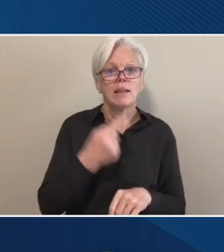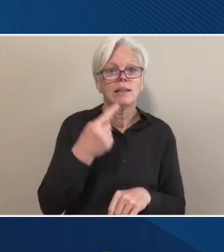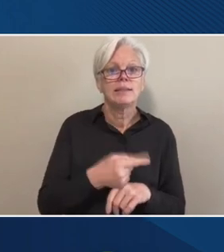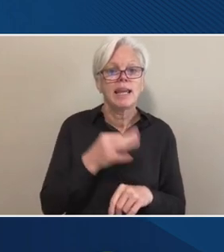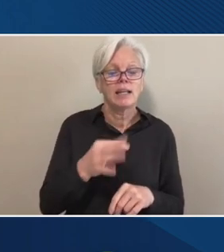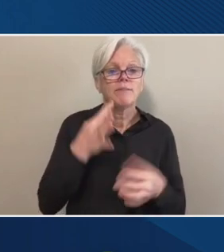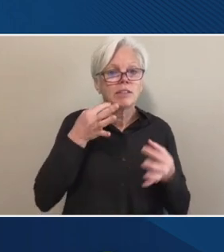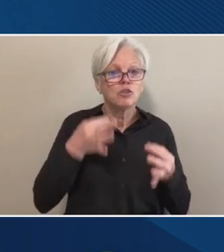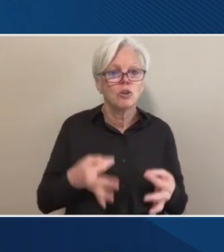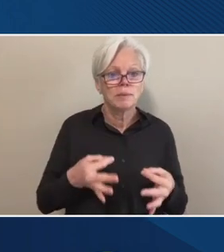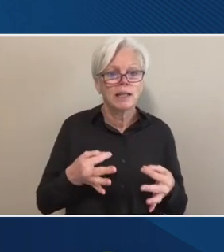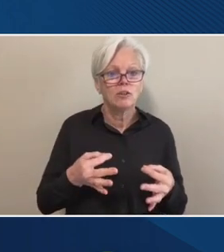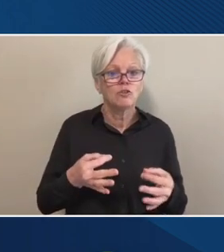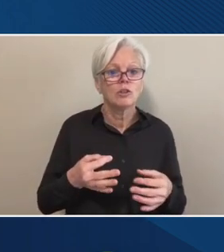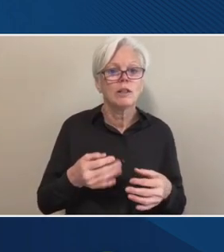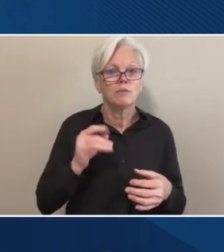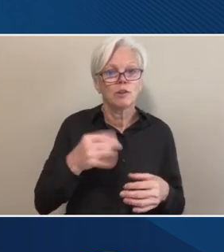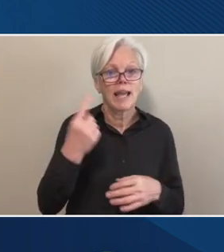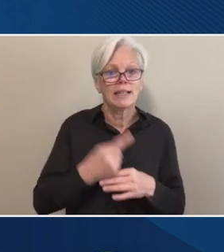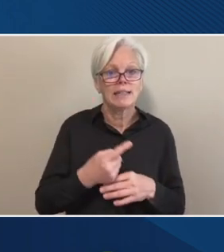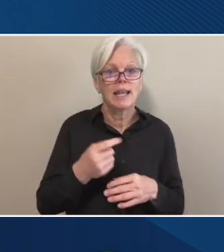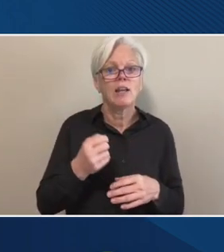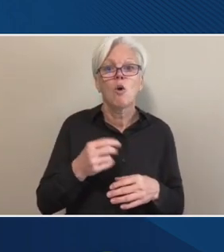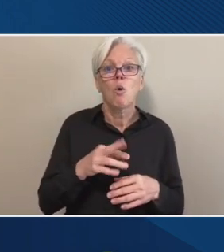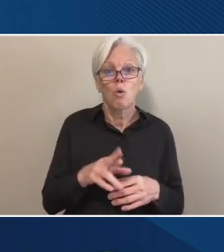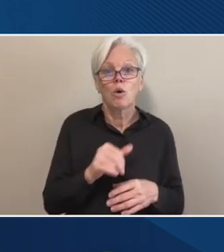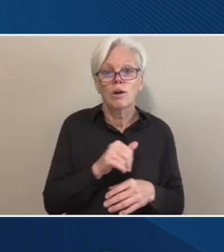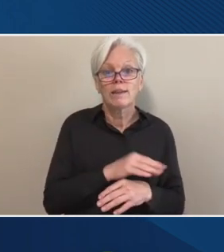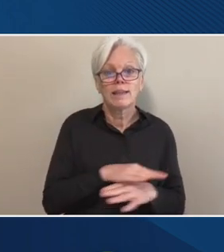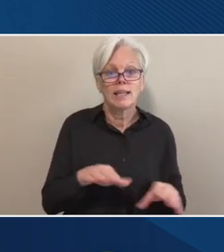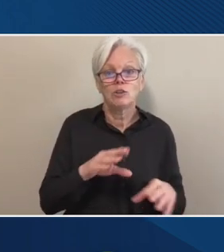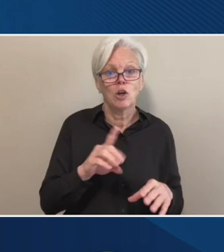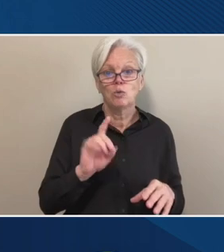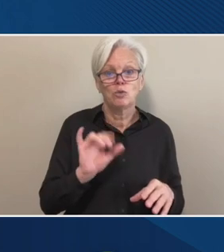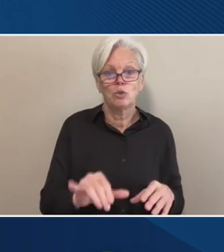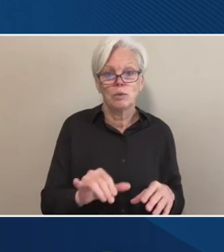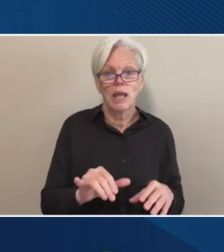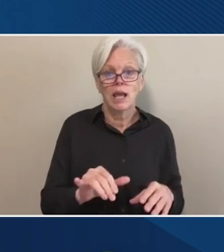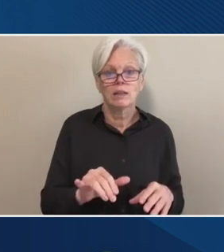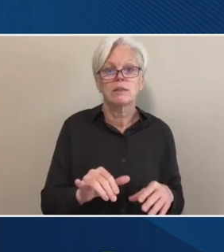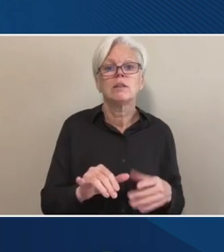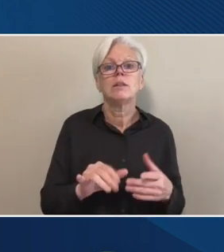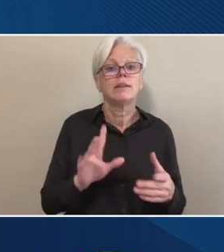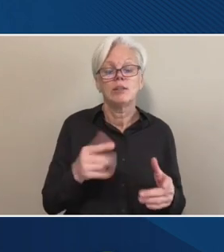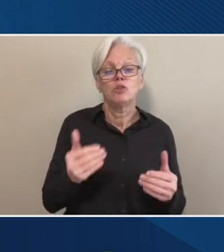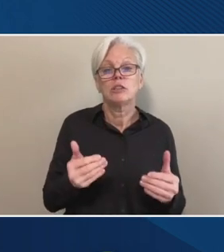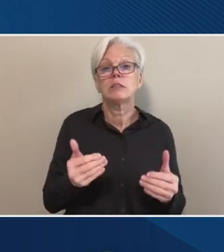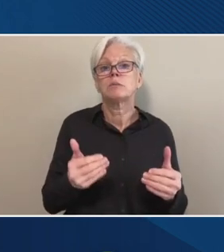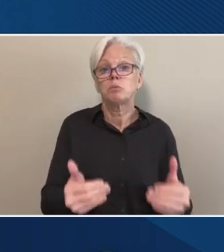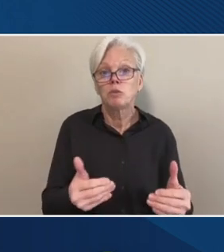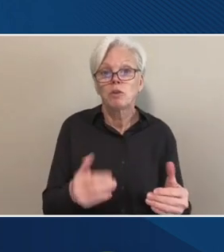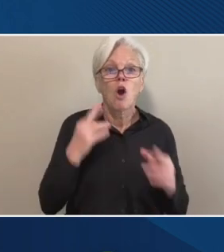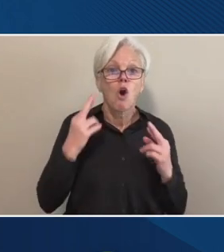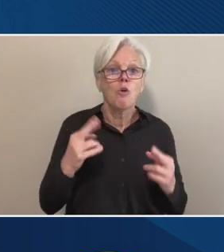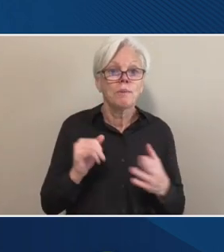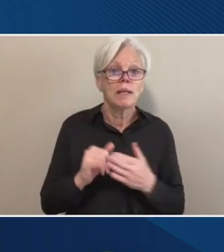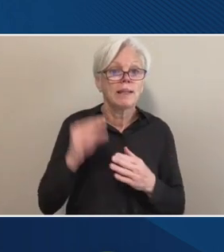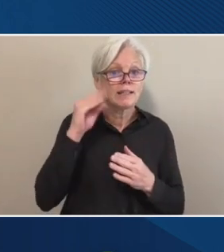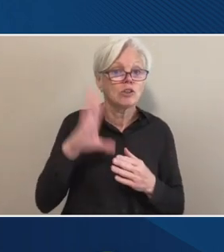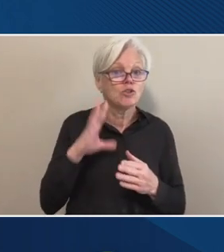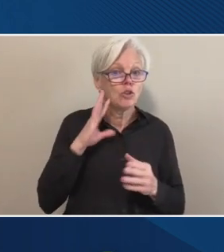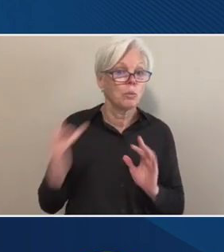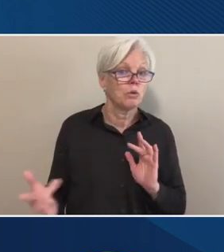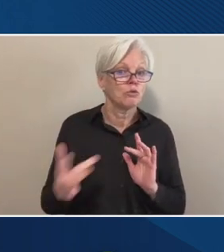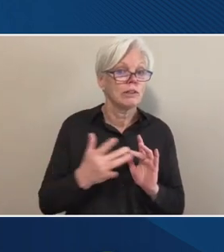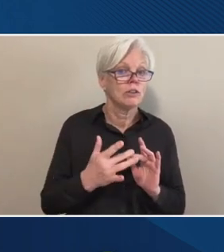that date, uh, or they don't even do that. Um, and they just, uh, move forward a little bit in the hopes that a student will reach out. We, we don't